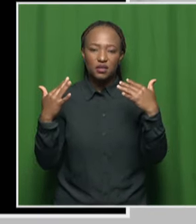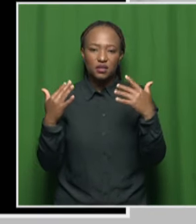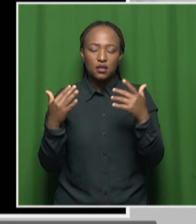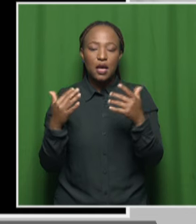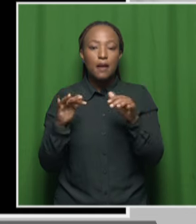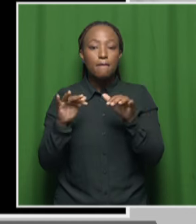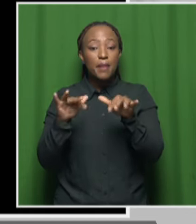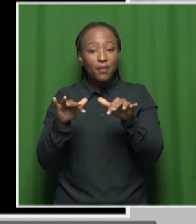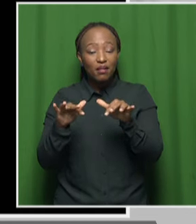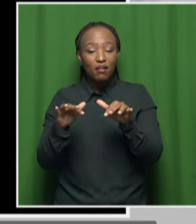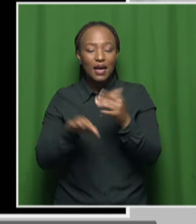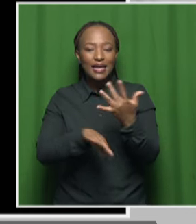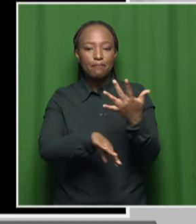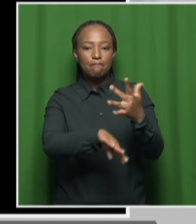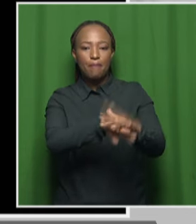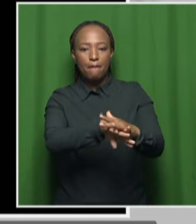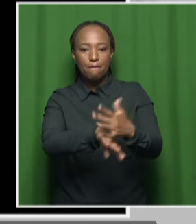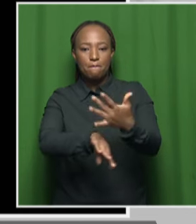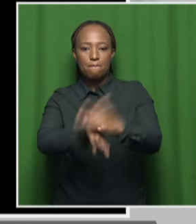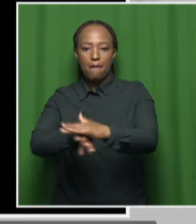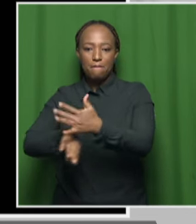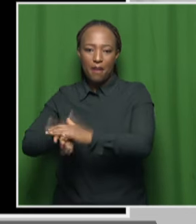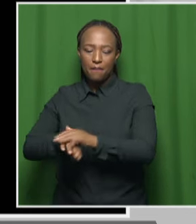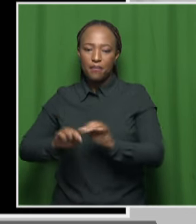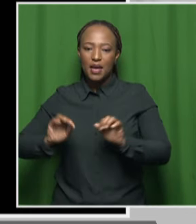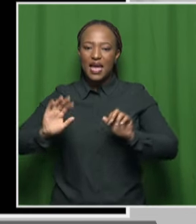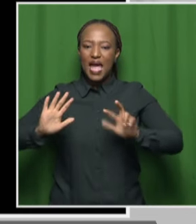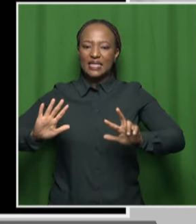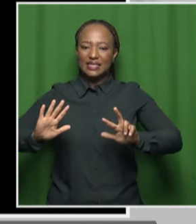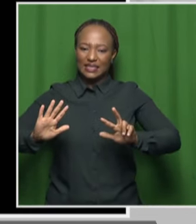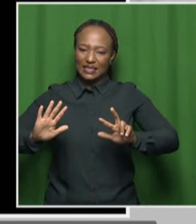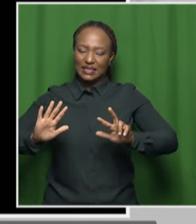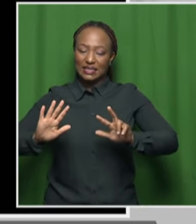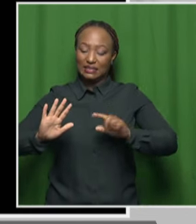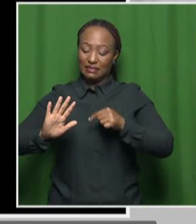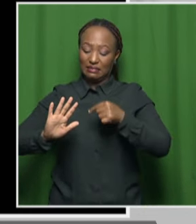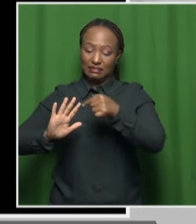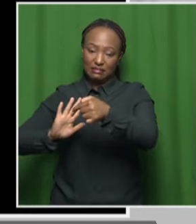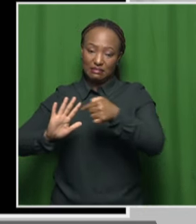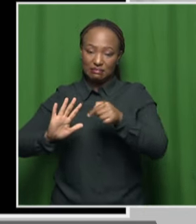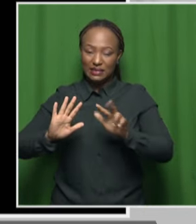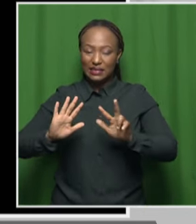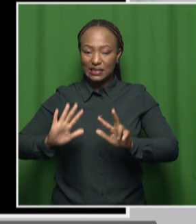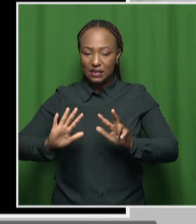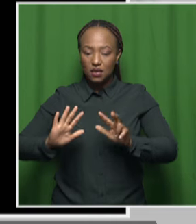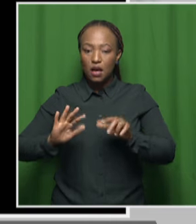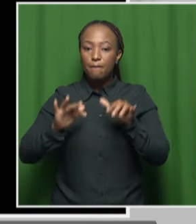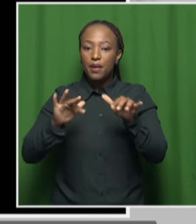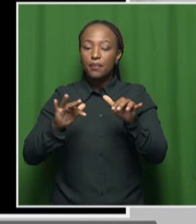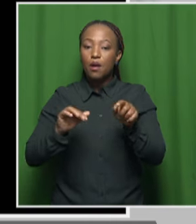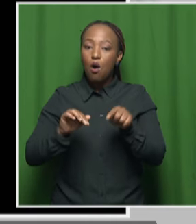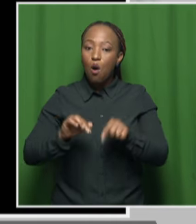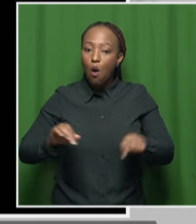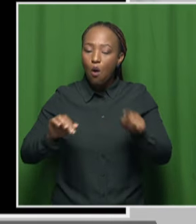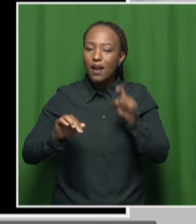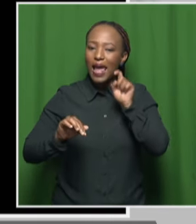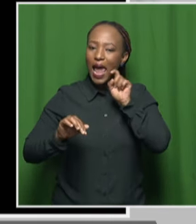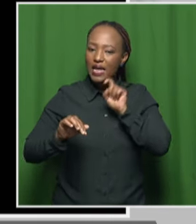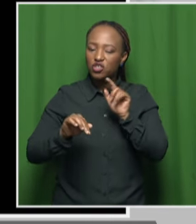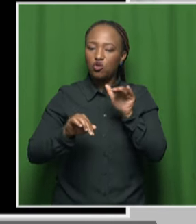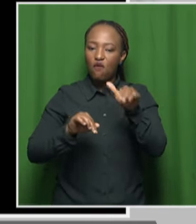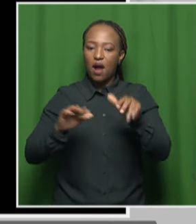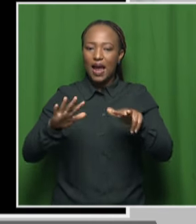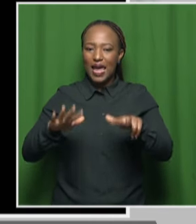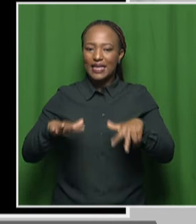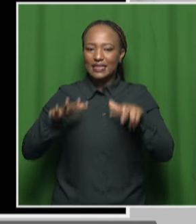people that have died on this excellency and it is confirmed that these people are over 18 years of age